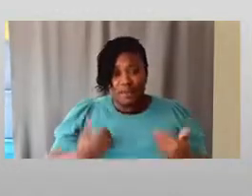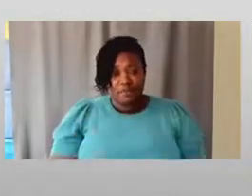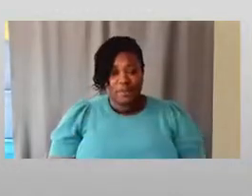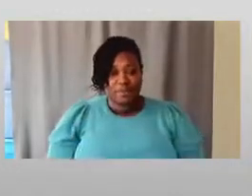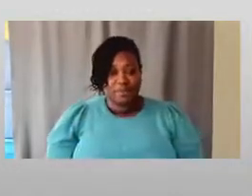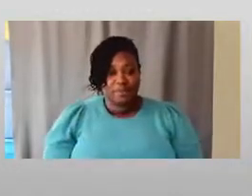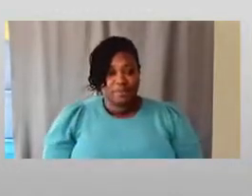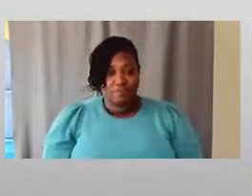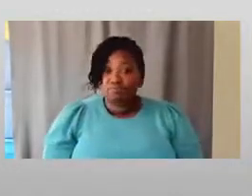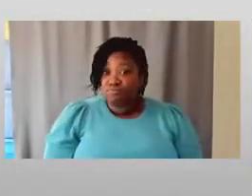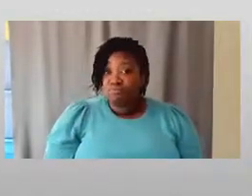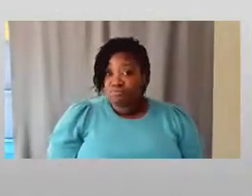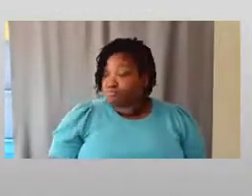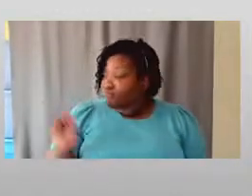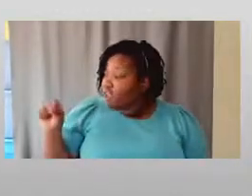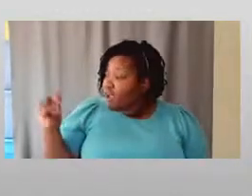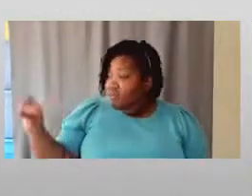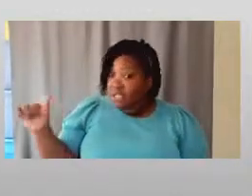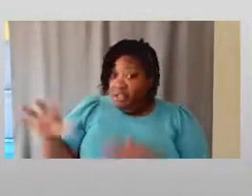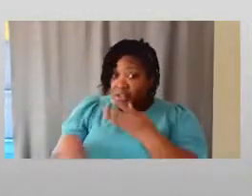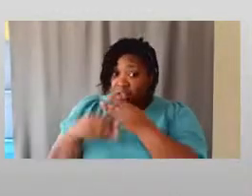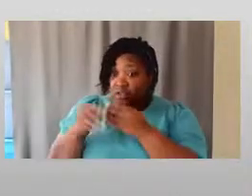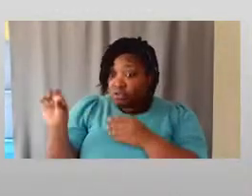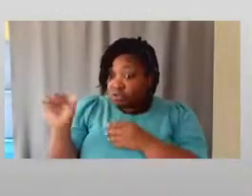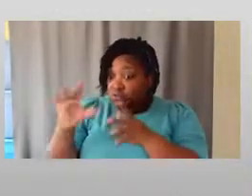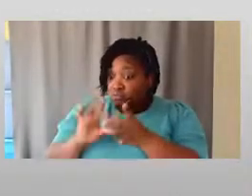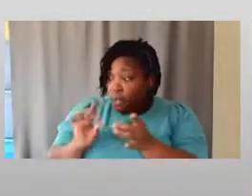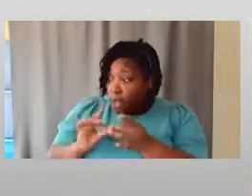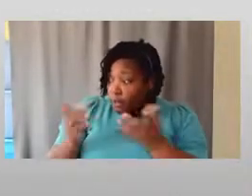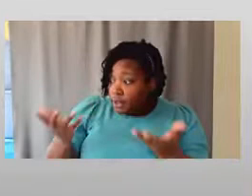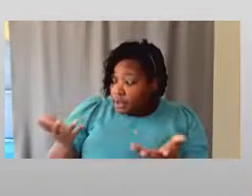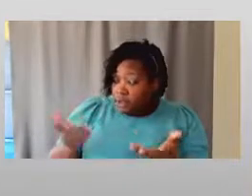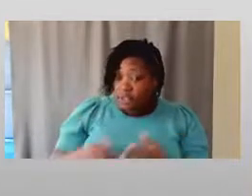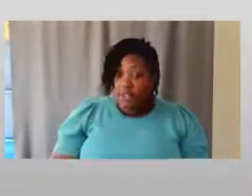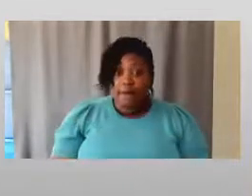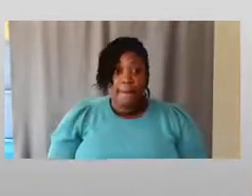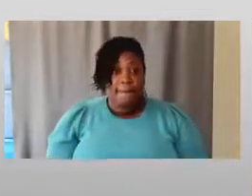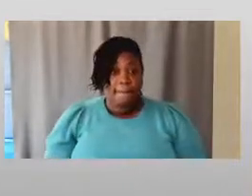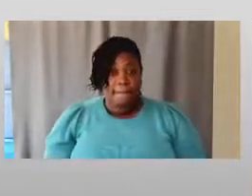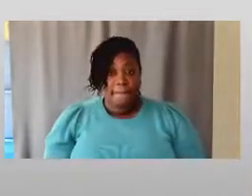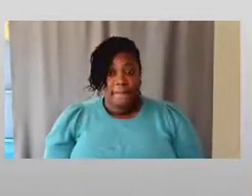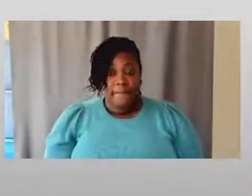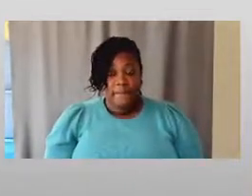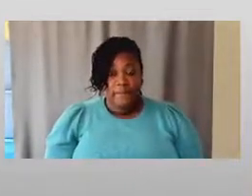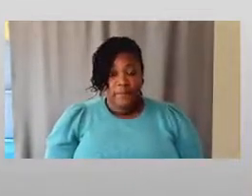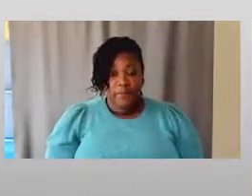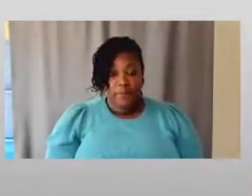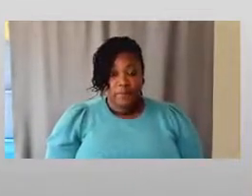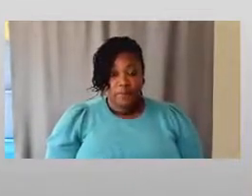Yeah, any additional comments on this conversation about intersectionality?